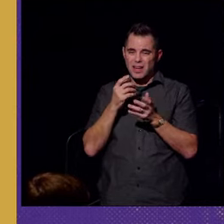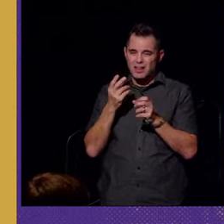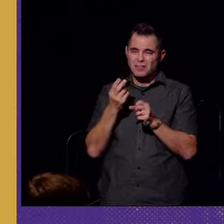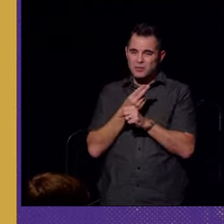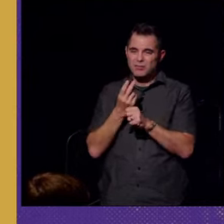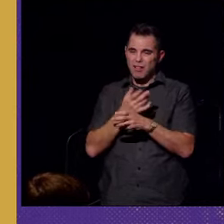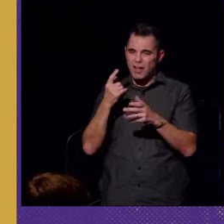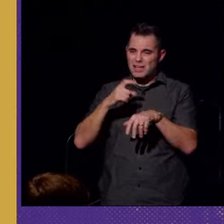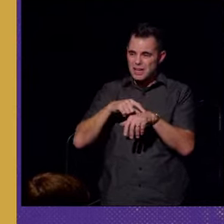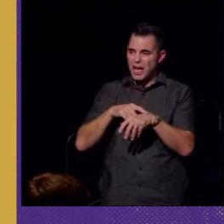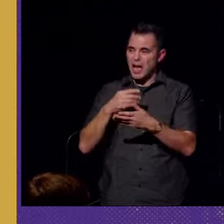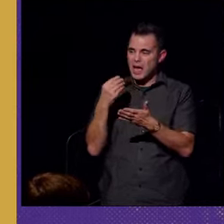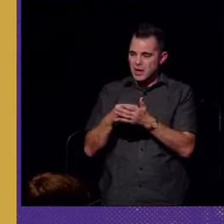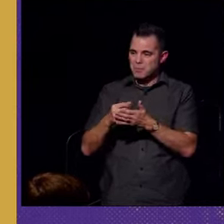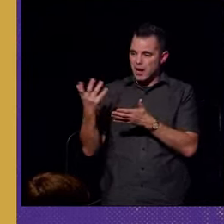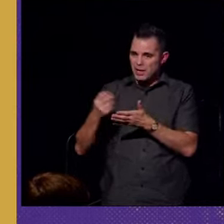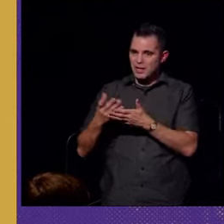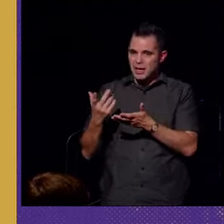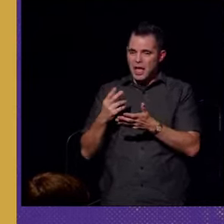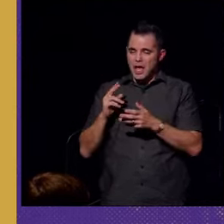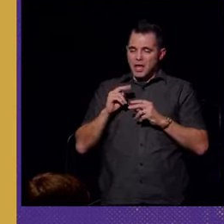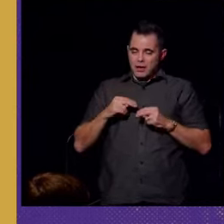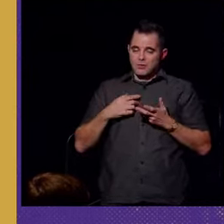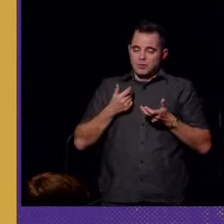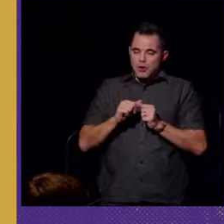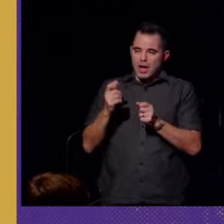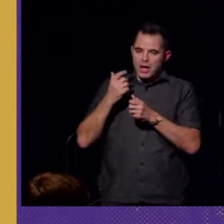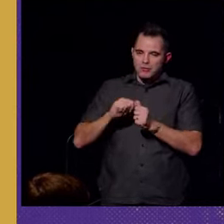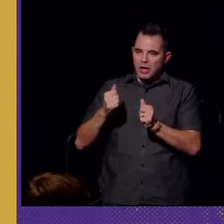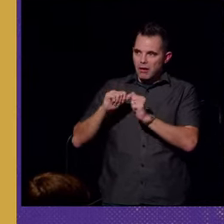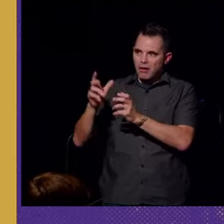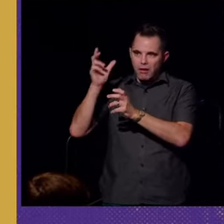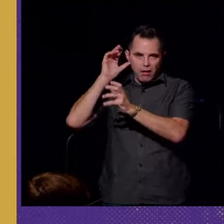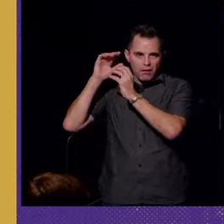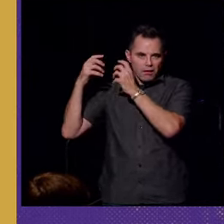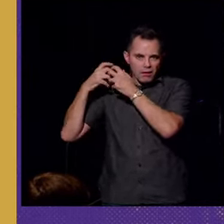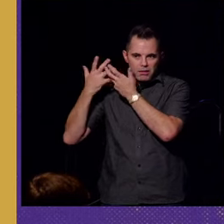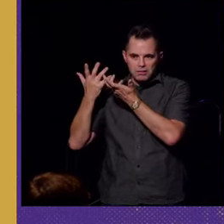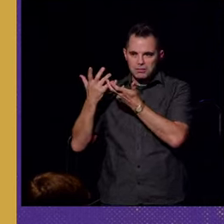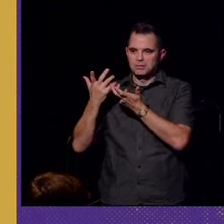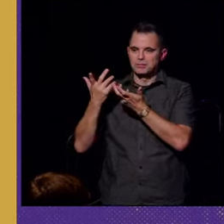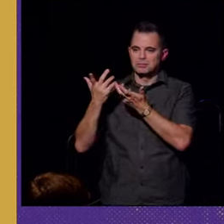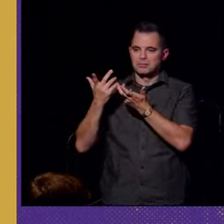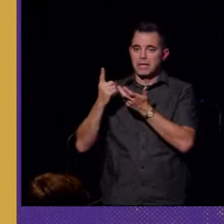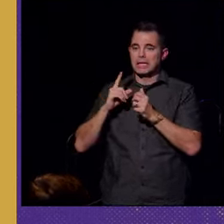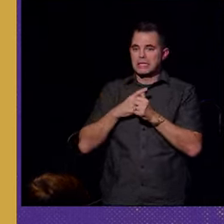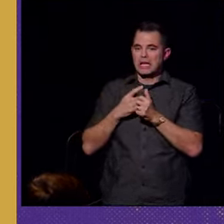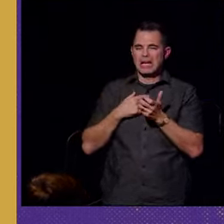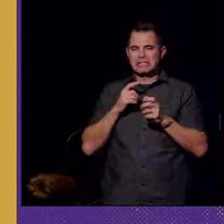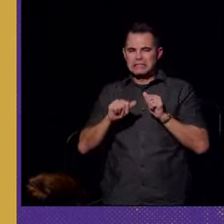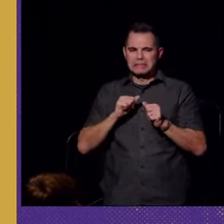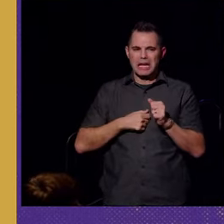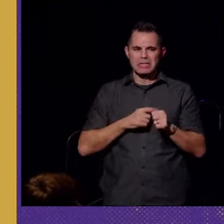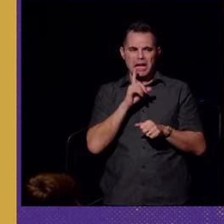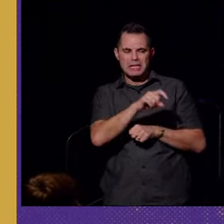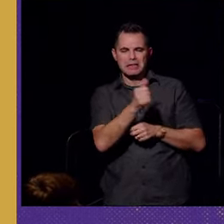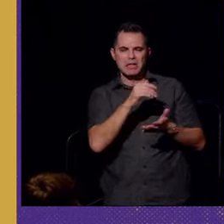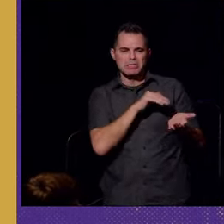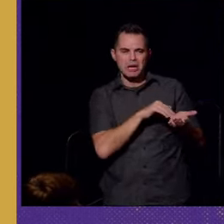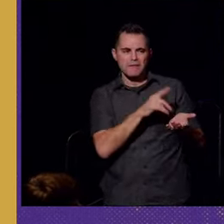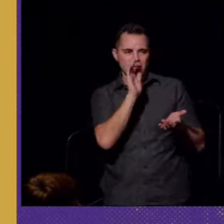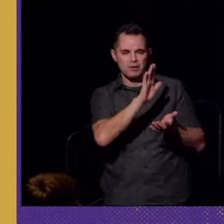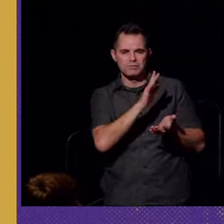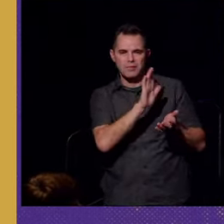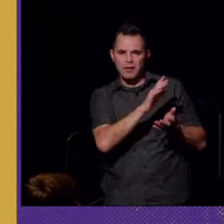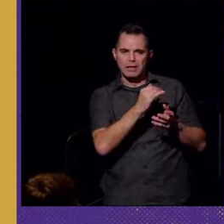time, money, and nerves trying them out. She initially debated asking another physician for